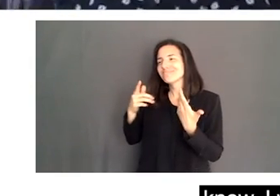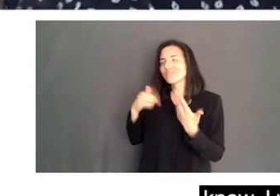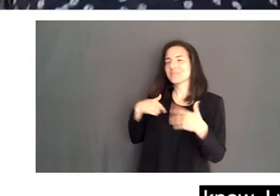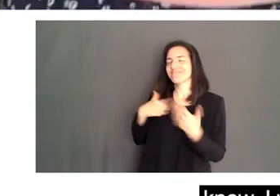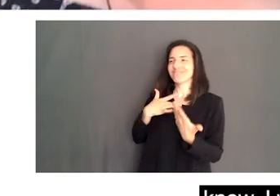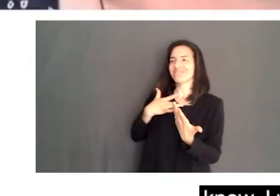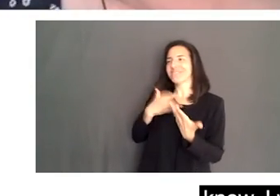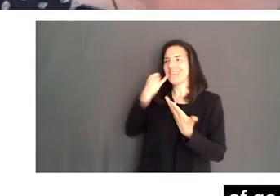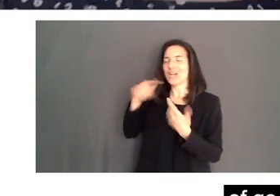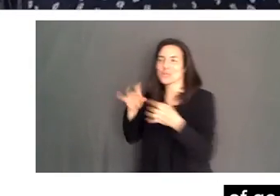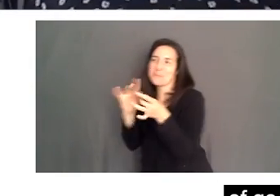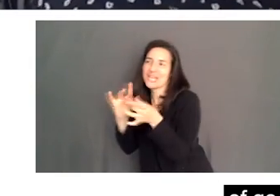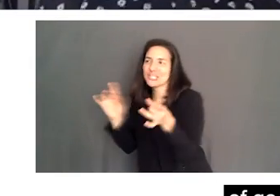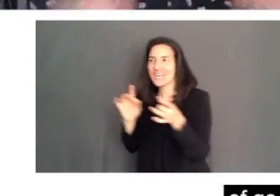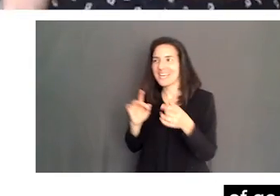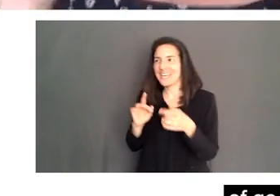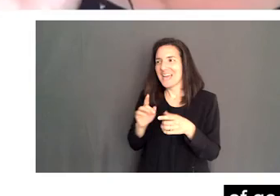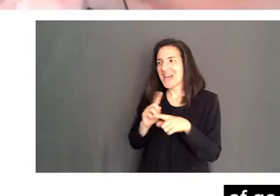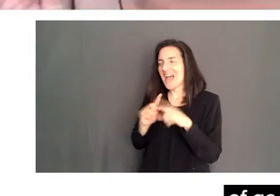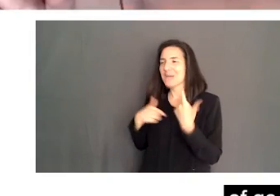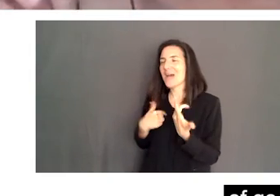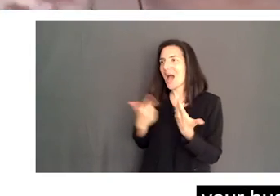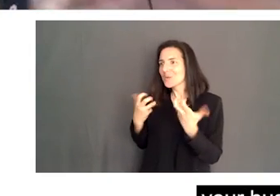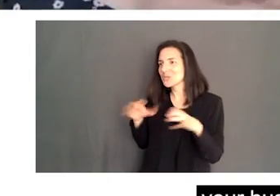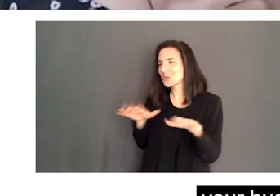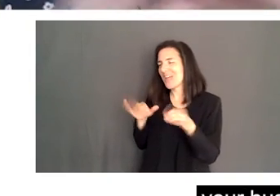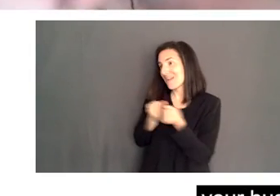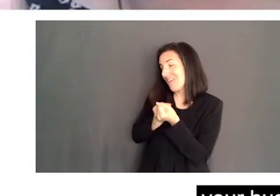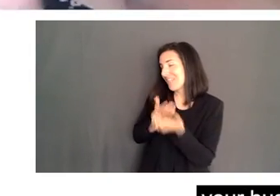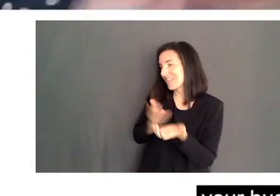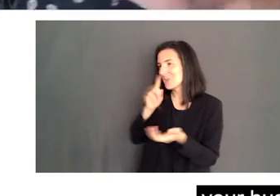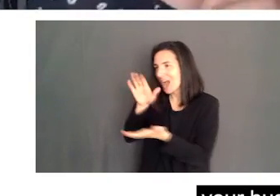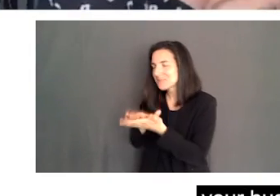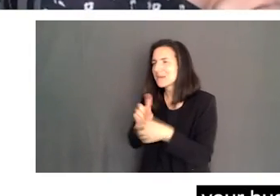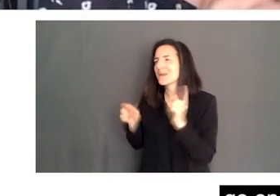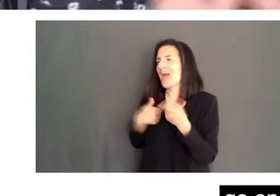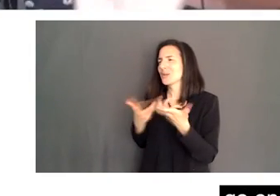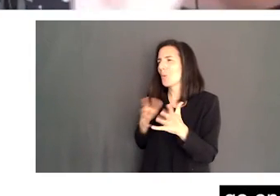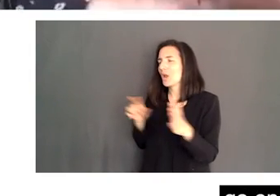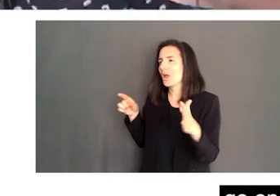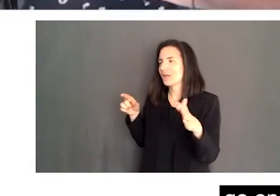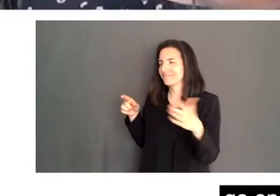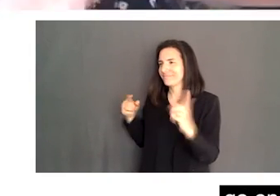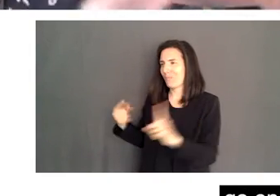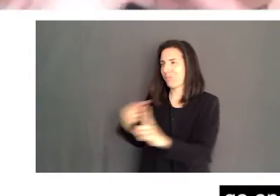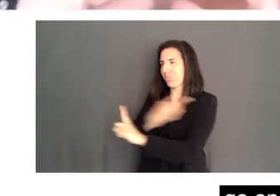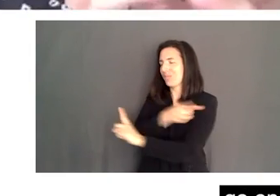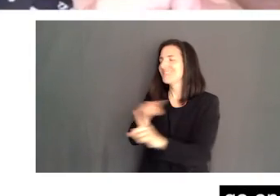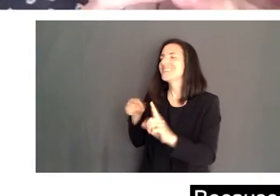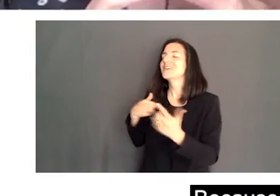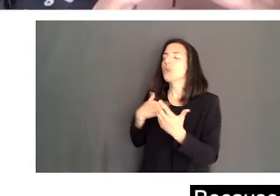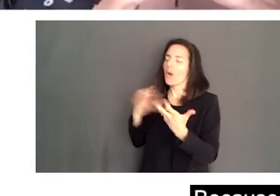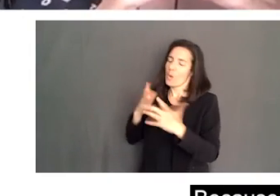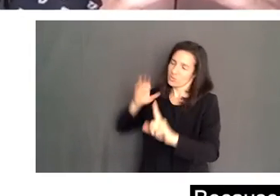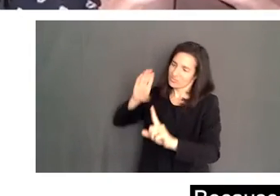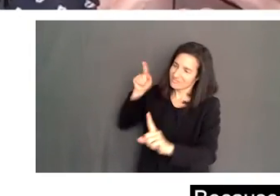I did want to kind of go like, you know, do a little fan thing for your husband, but I didn't want to get to going to go on that road. I want to get back on track